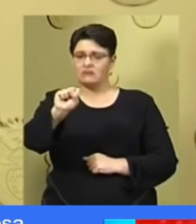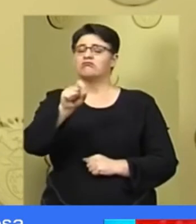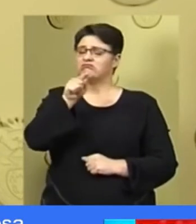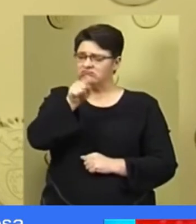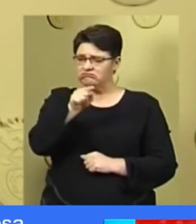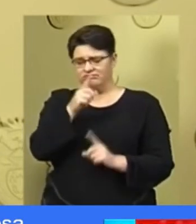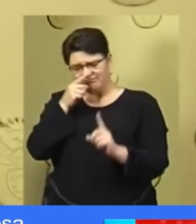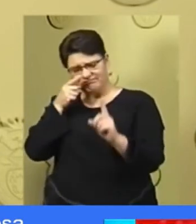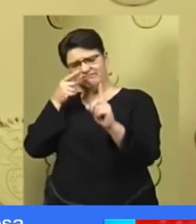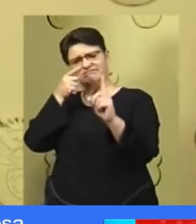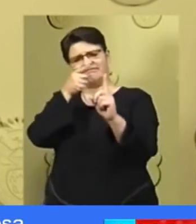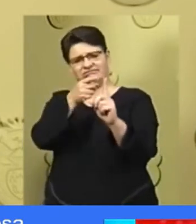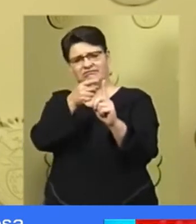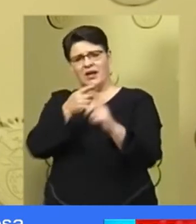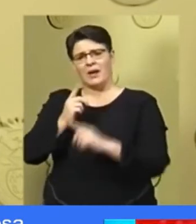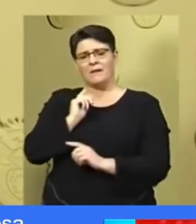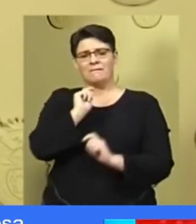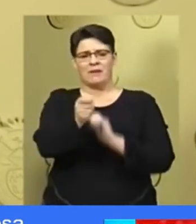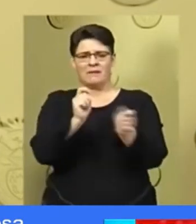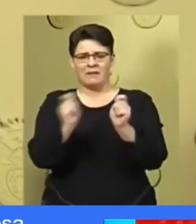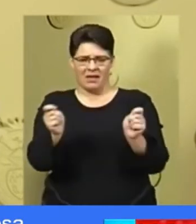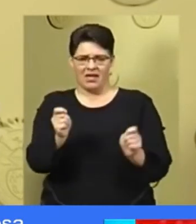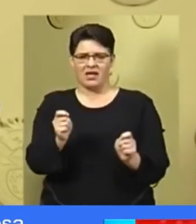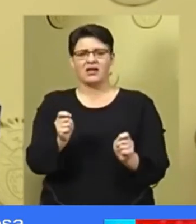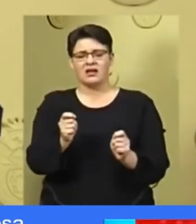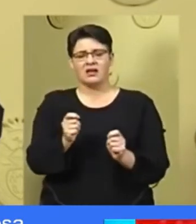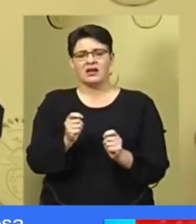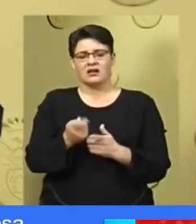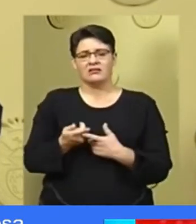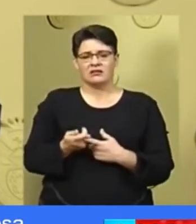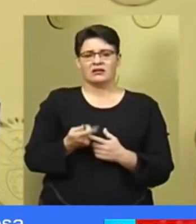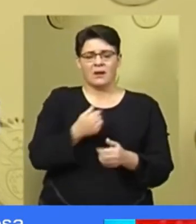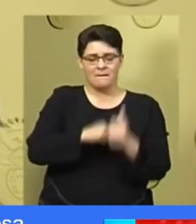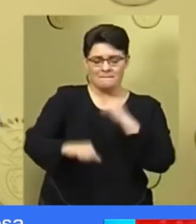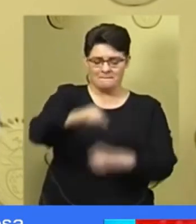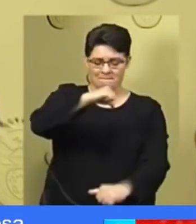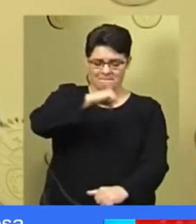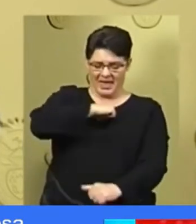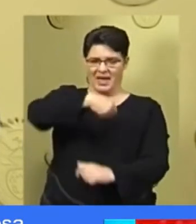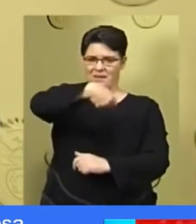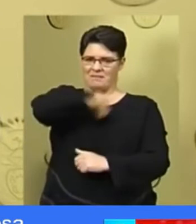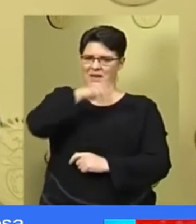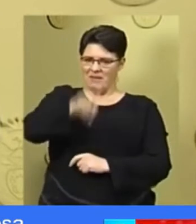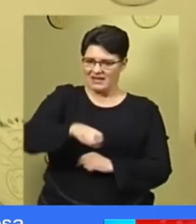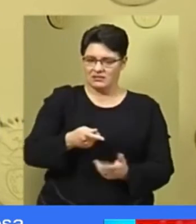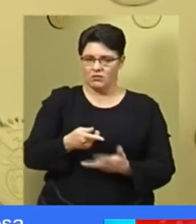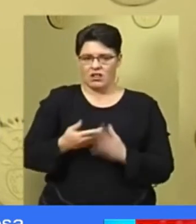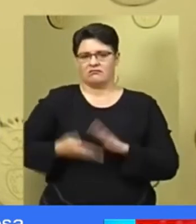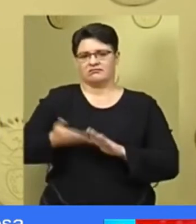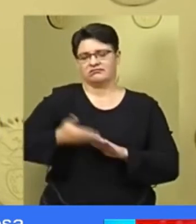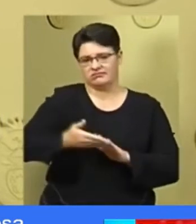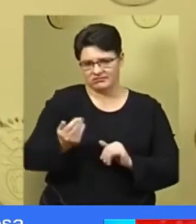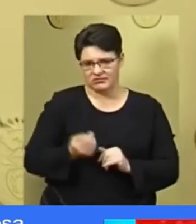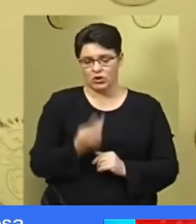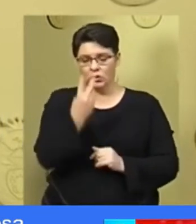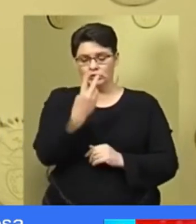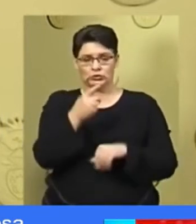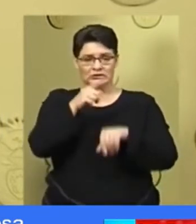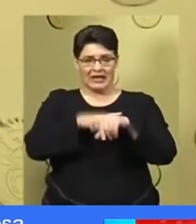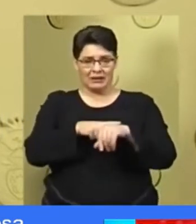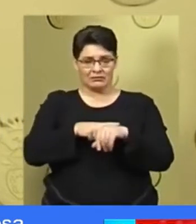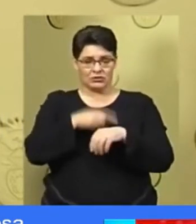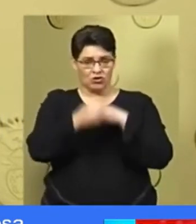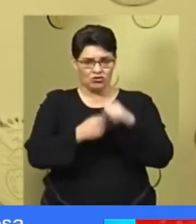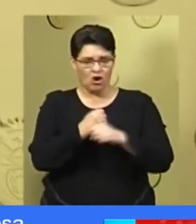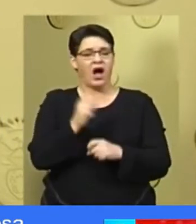also work towards accelerating the payment of employment tax incentive reimbursements from twice a year to